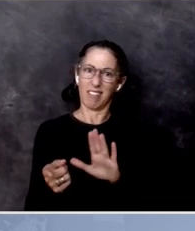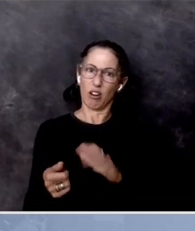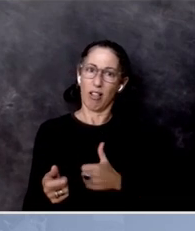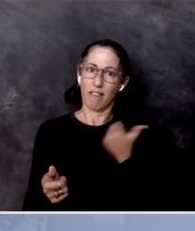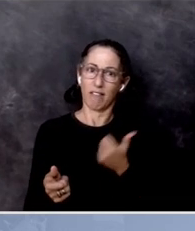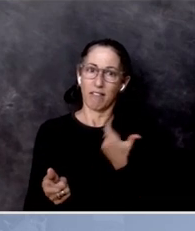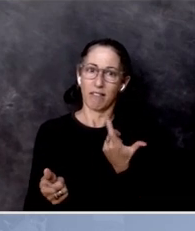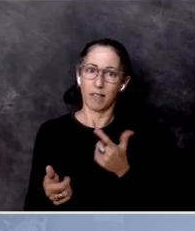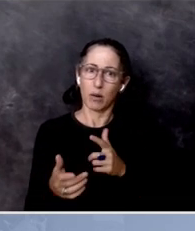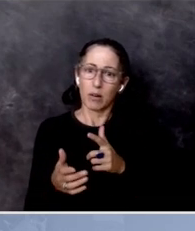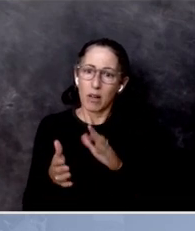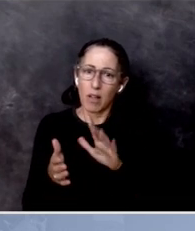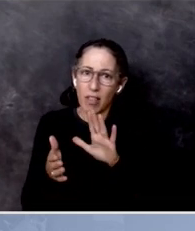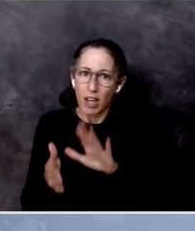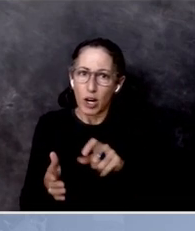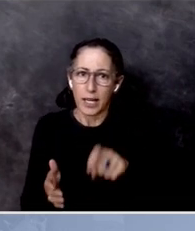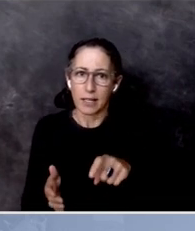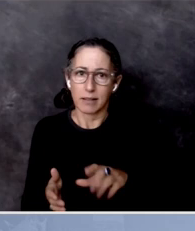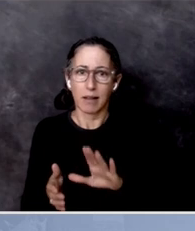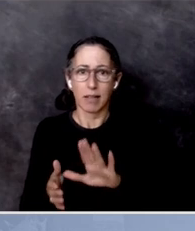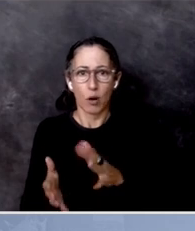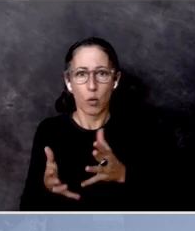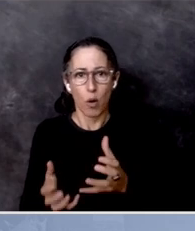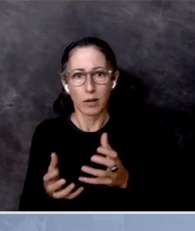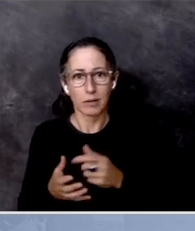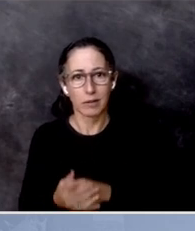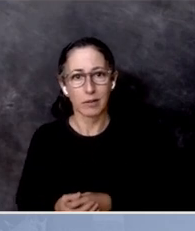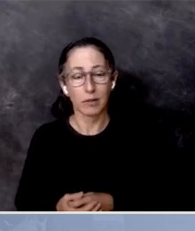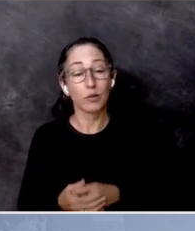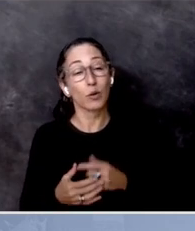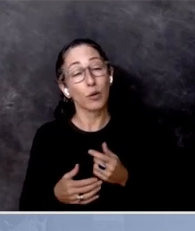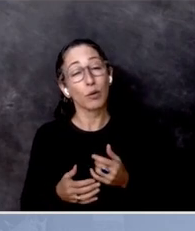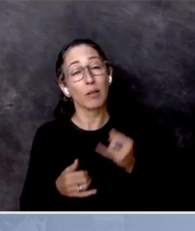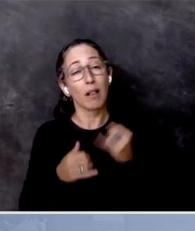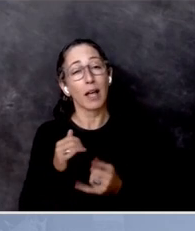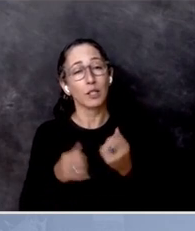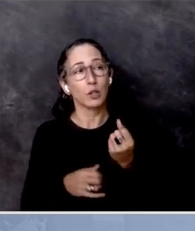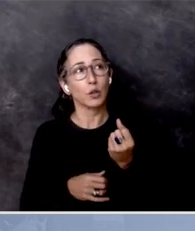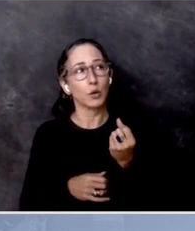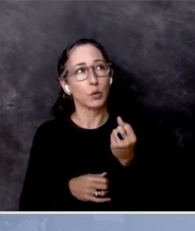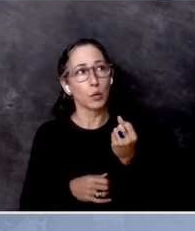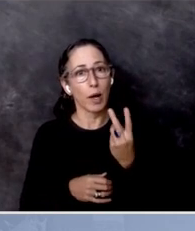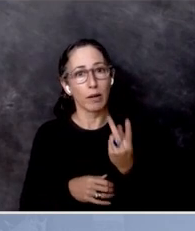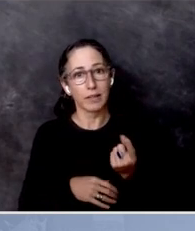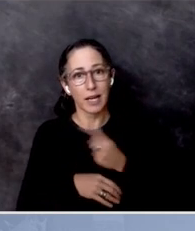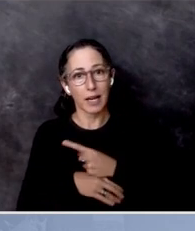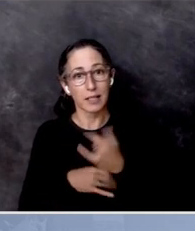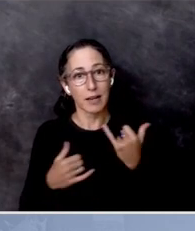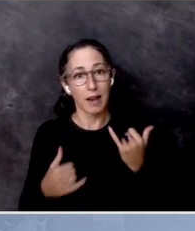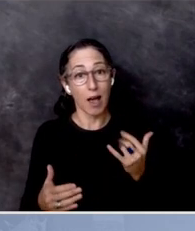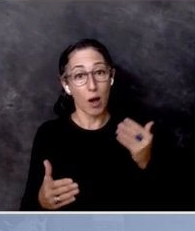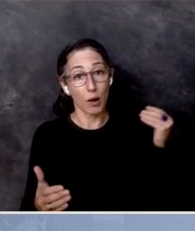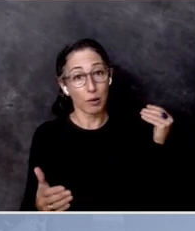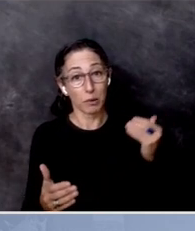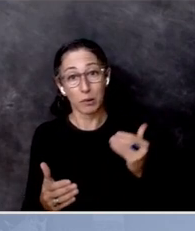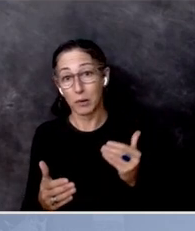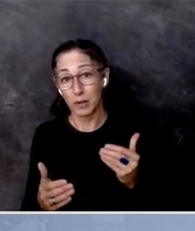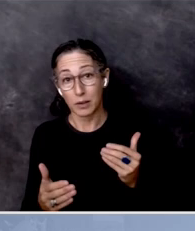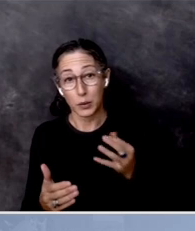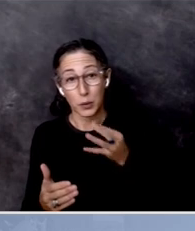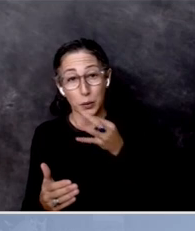And I think, Councilman, in these last 12 days, you probably have a sense of some of the things they care about.